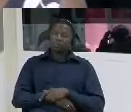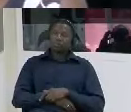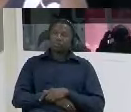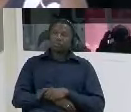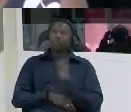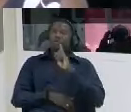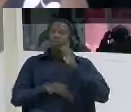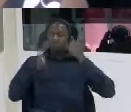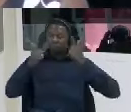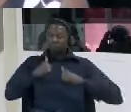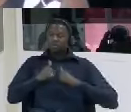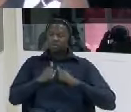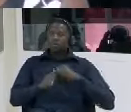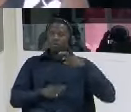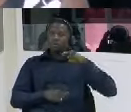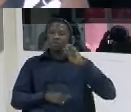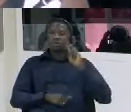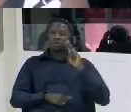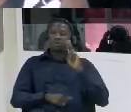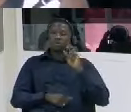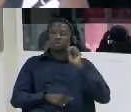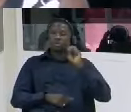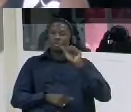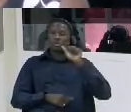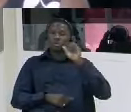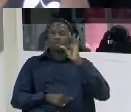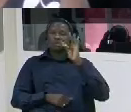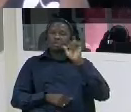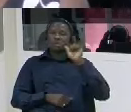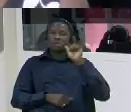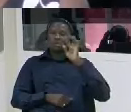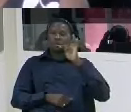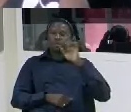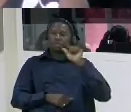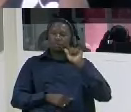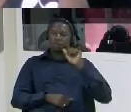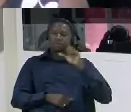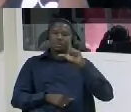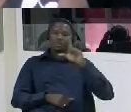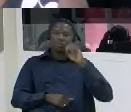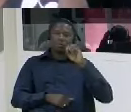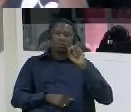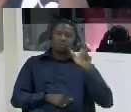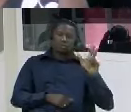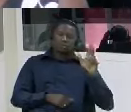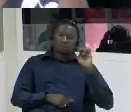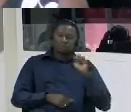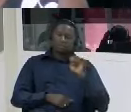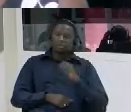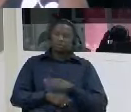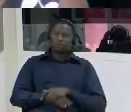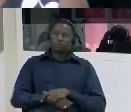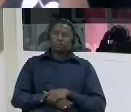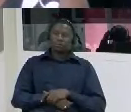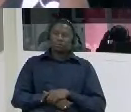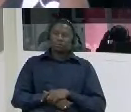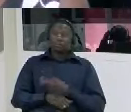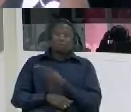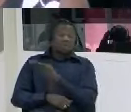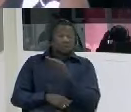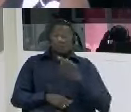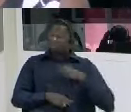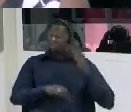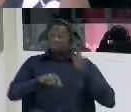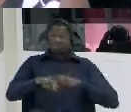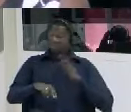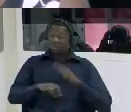what happened to them they were all beating i i found mustapha low lying on the conference center he was